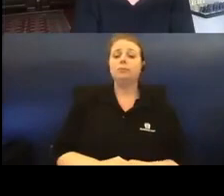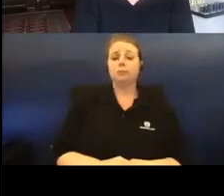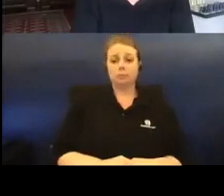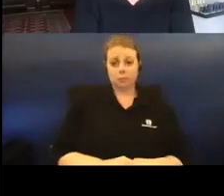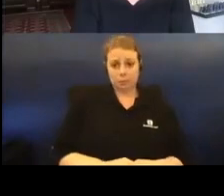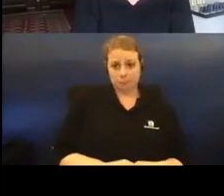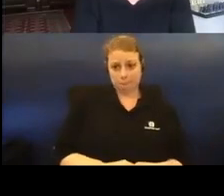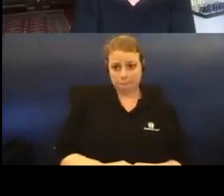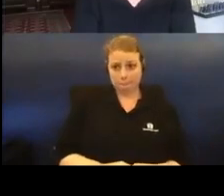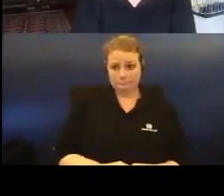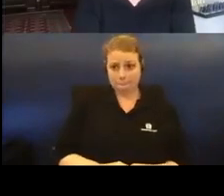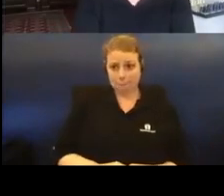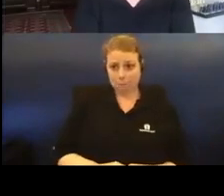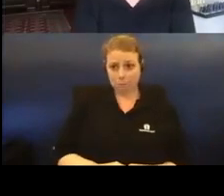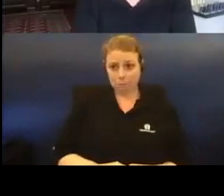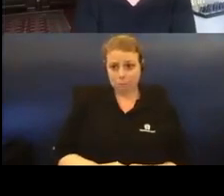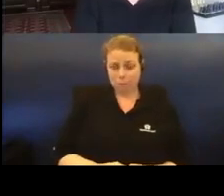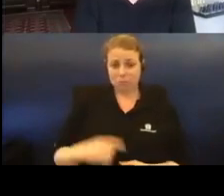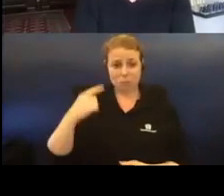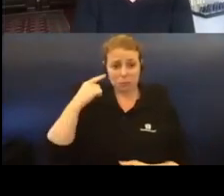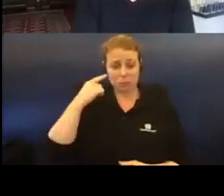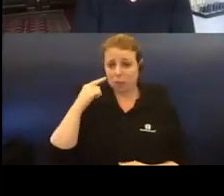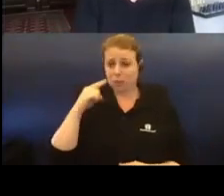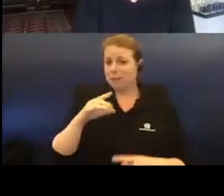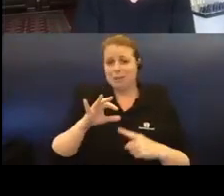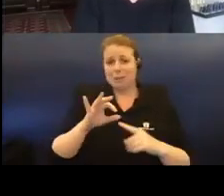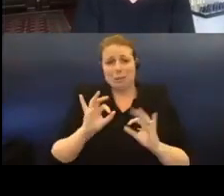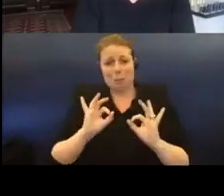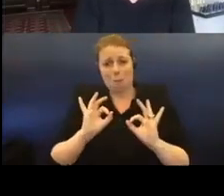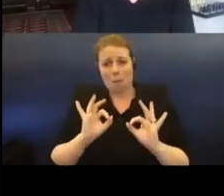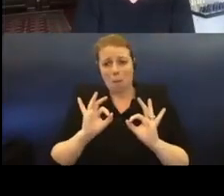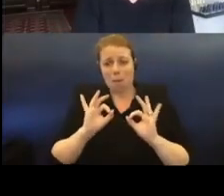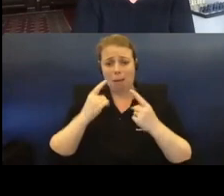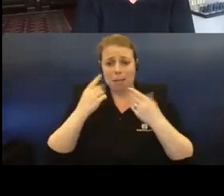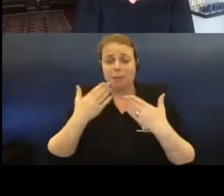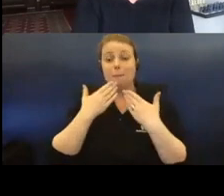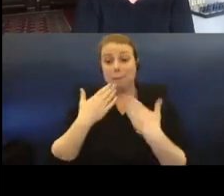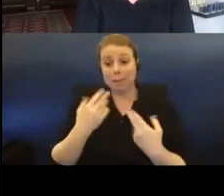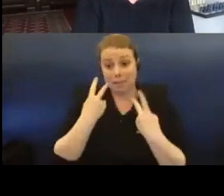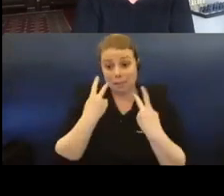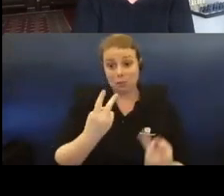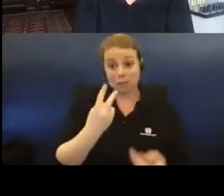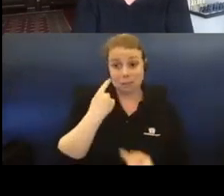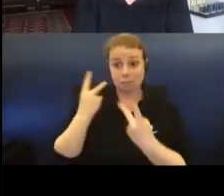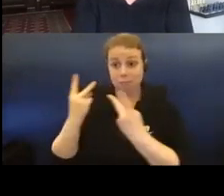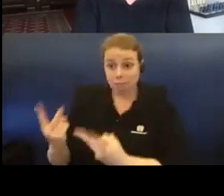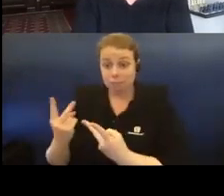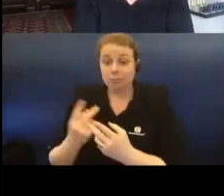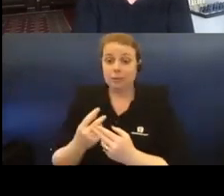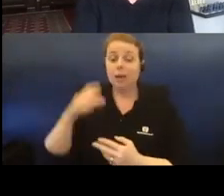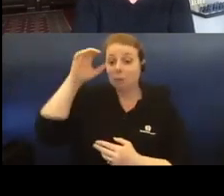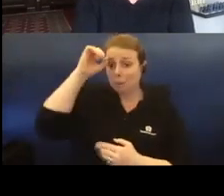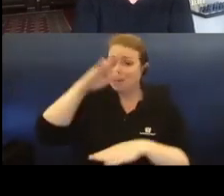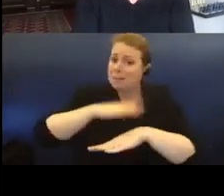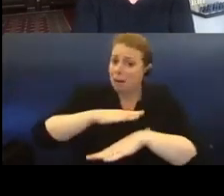Yugoslavia. I think this is a seminal exhibition. Please see it in both locations and keep in mind that it requires time